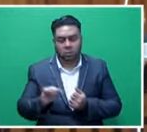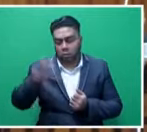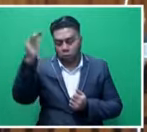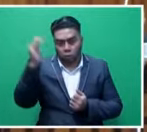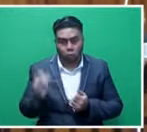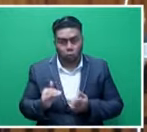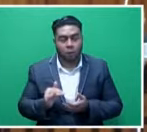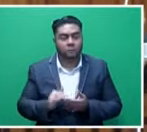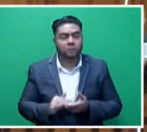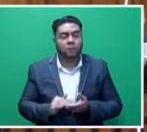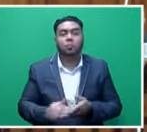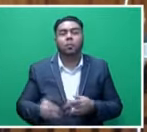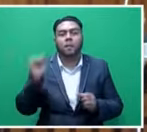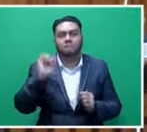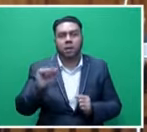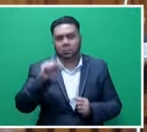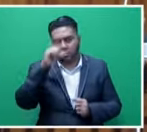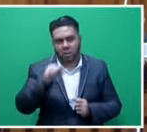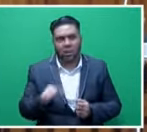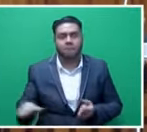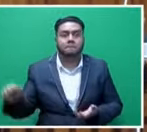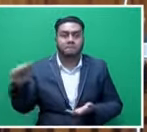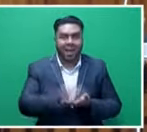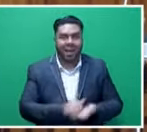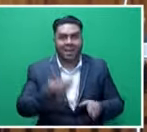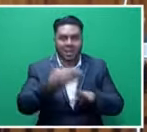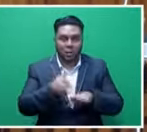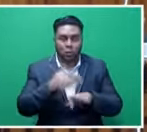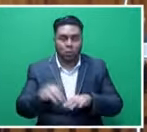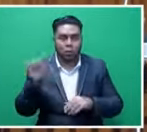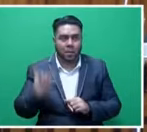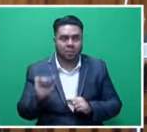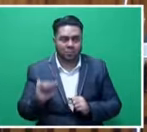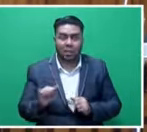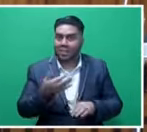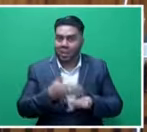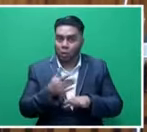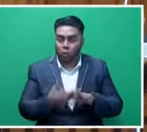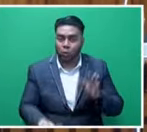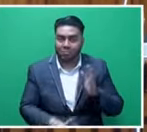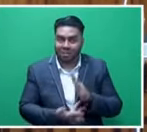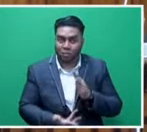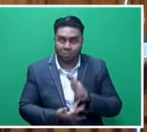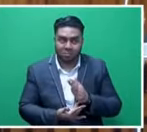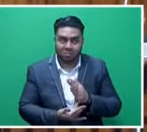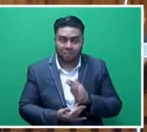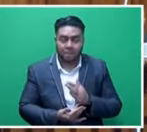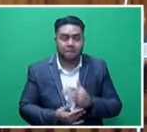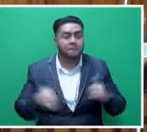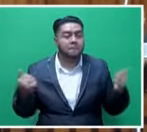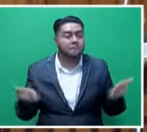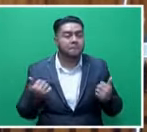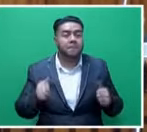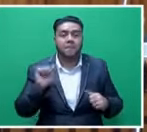-rated duty, so the bus companies can actually import buses, newer buses with newer technology. In fact, most